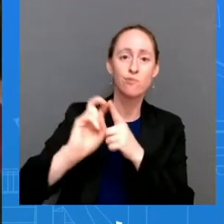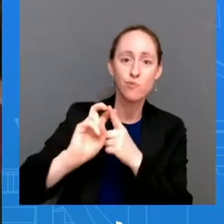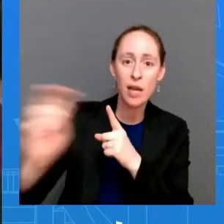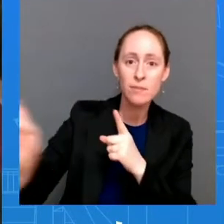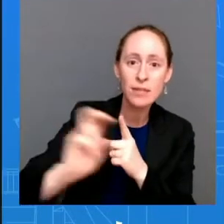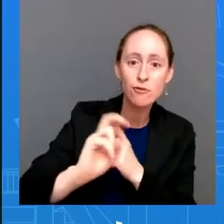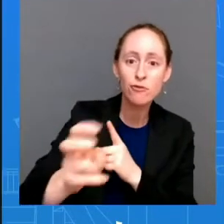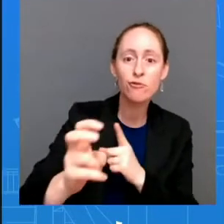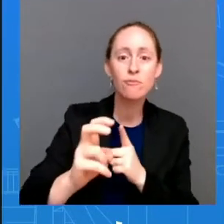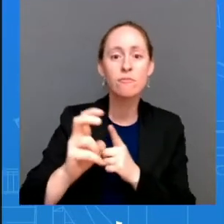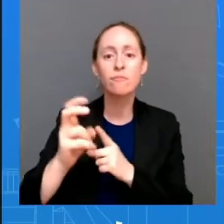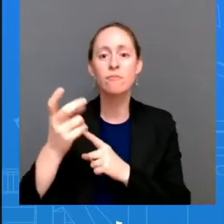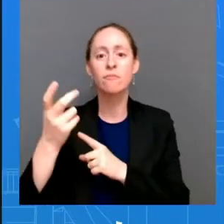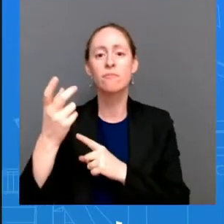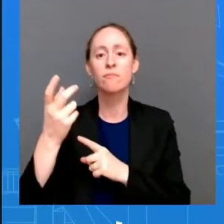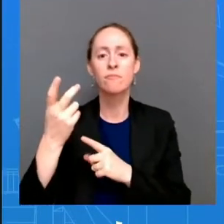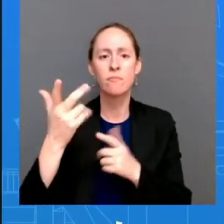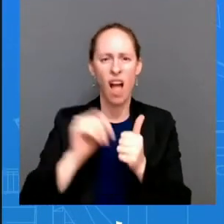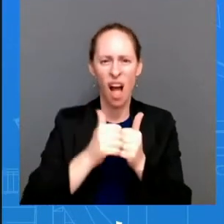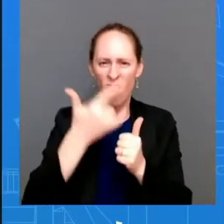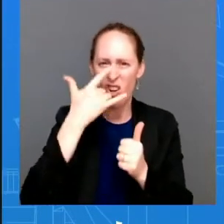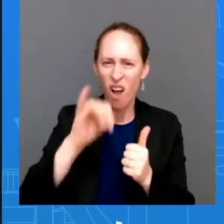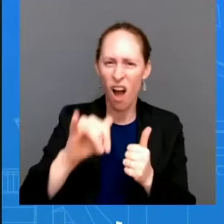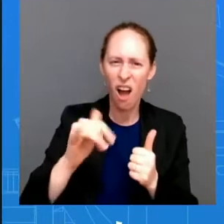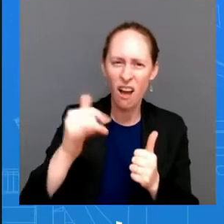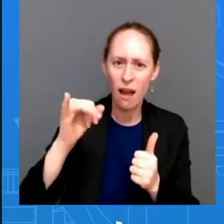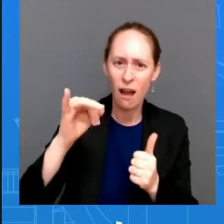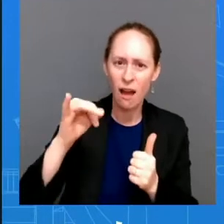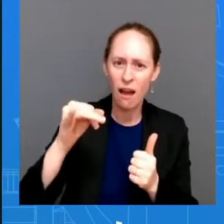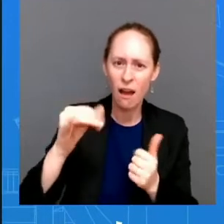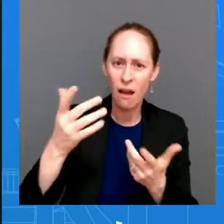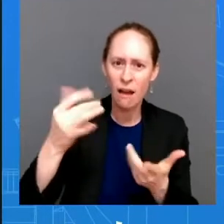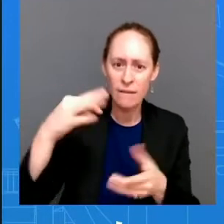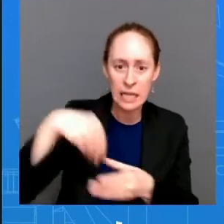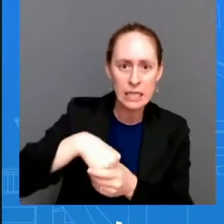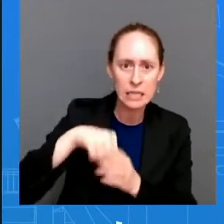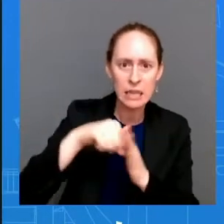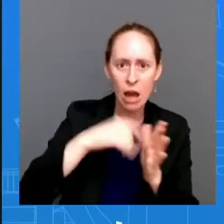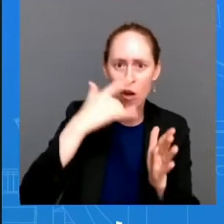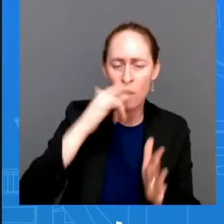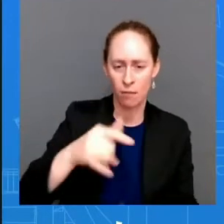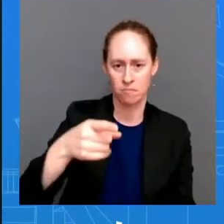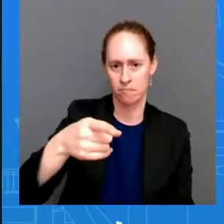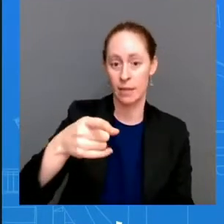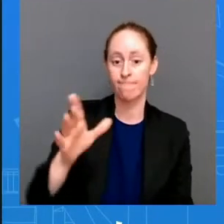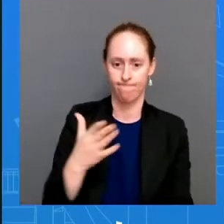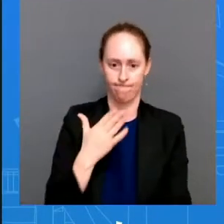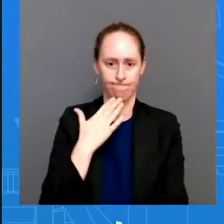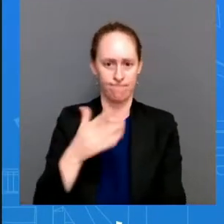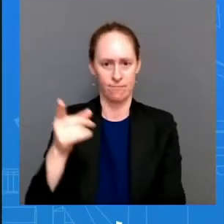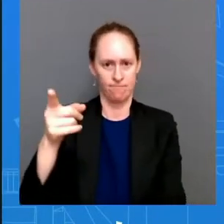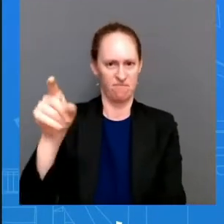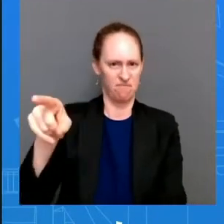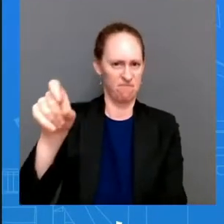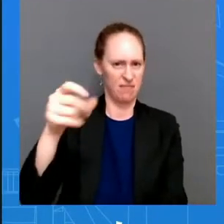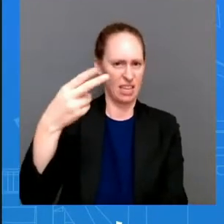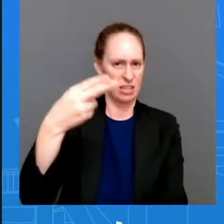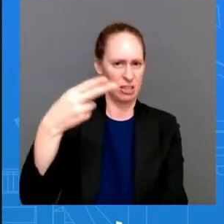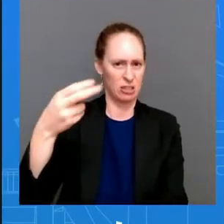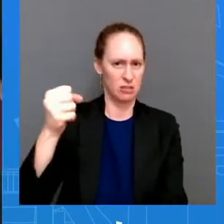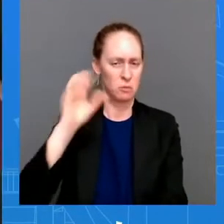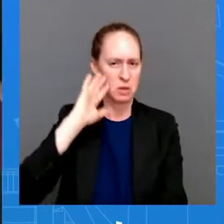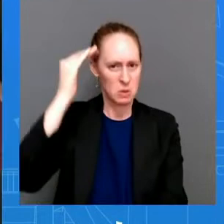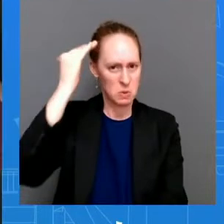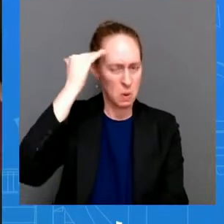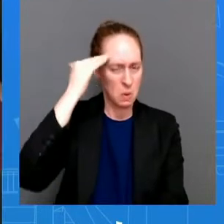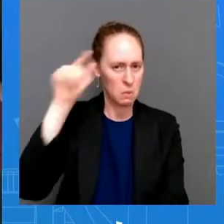all good questions hhs will will be clearly leading this effort and we'll have more details to share and just one more quick